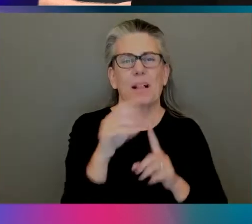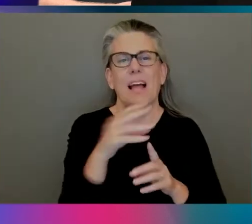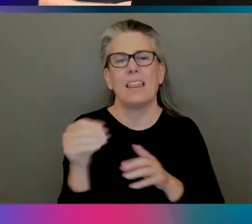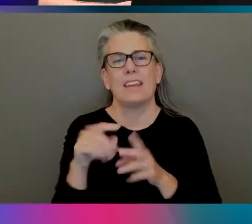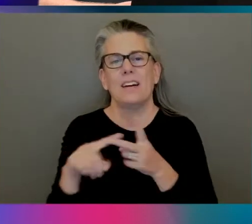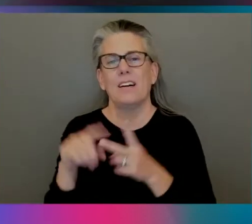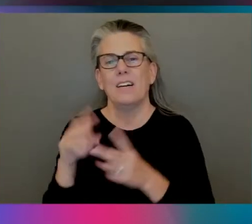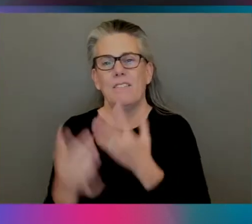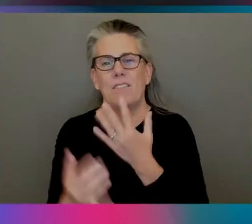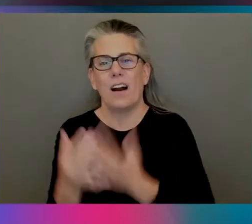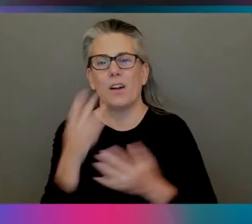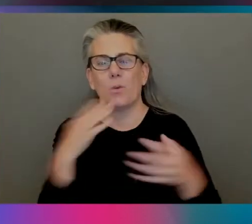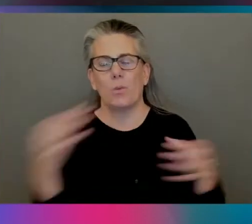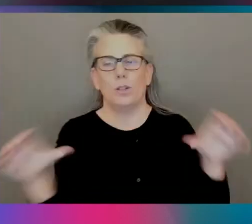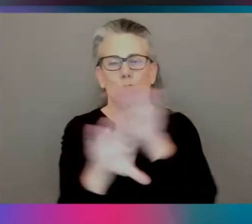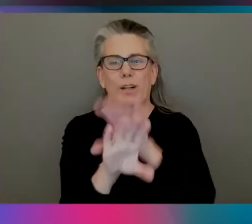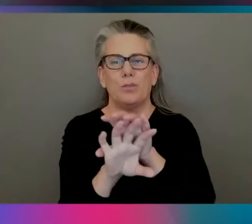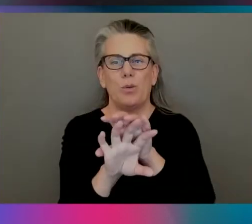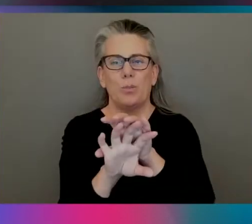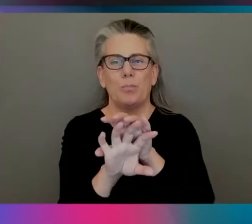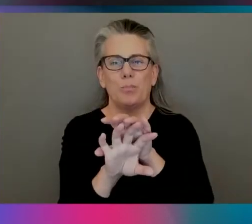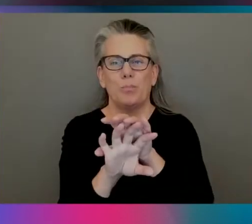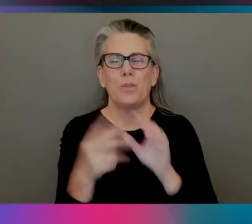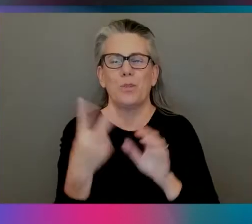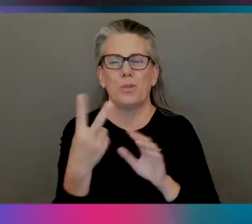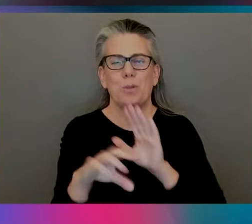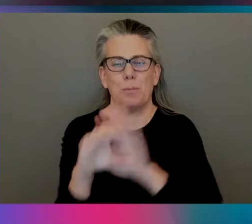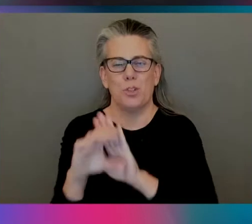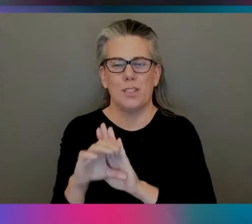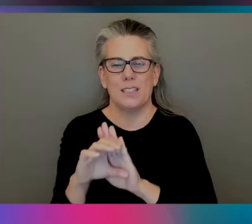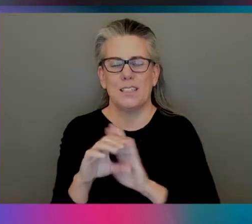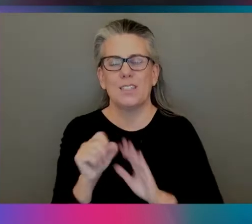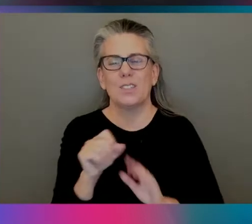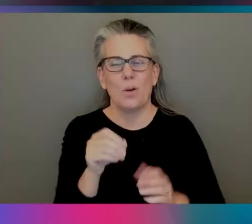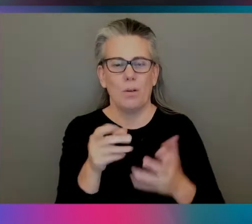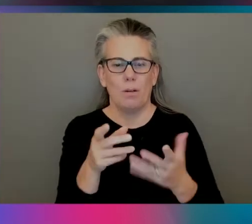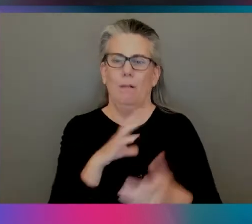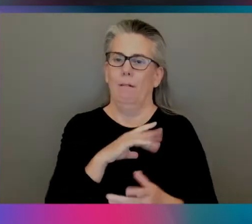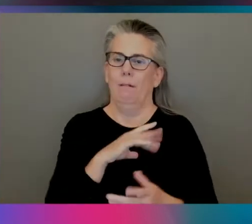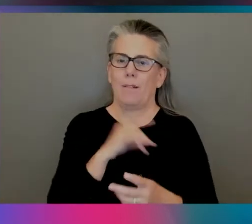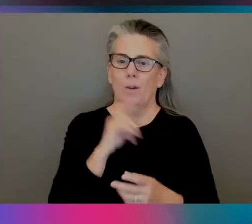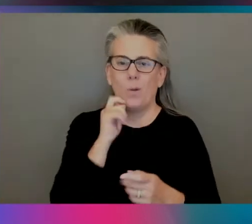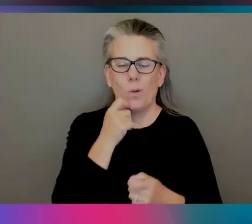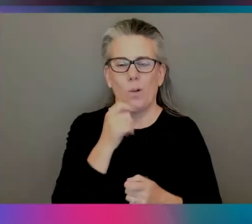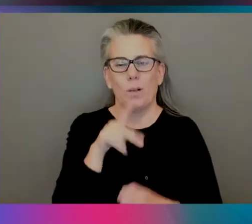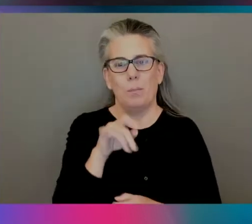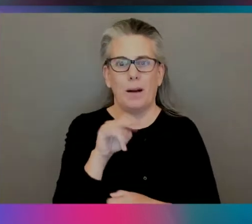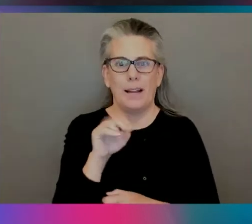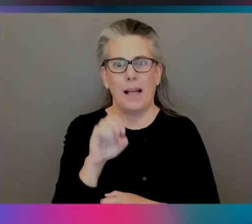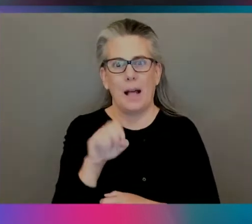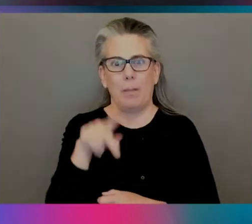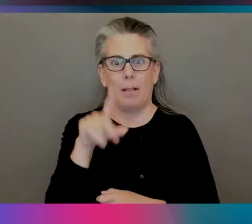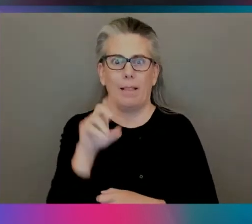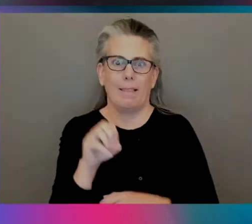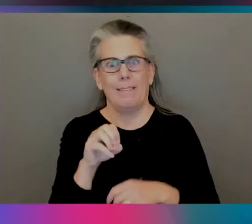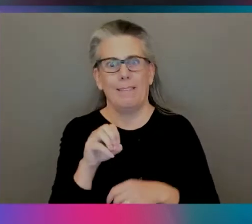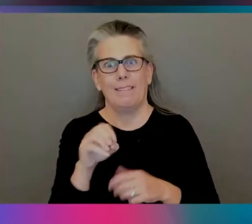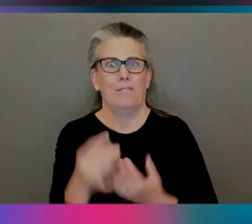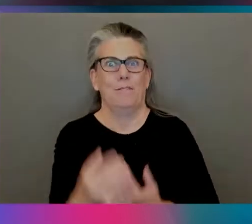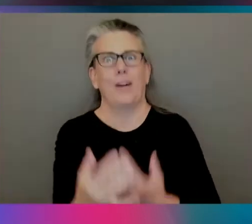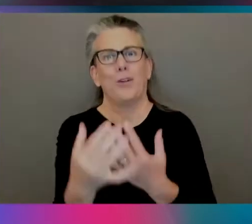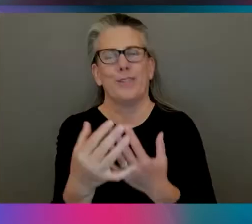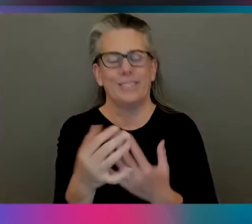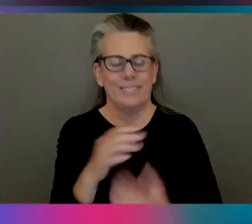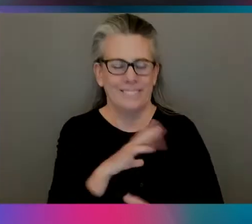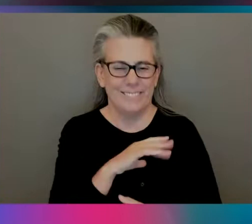Ooh. I didn't know I needed something like this until now. You want that on a shirt, Julian? Yeah. And this is on the public internet. You know, feel